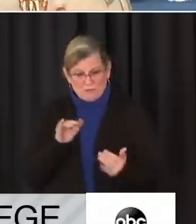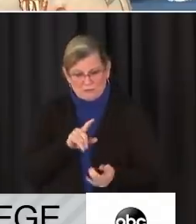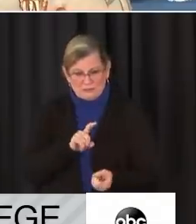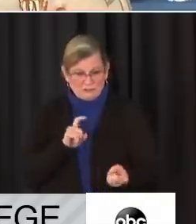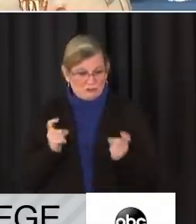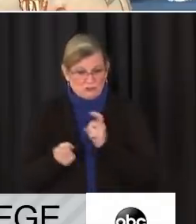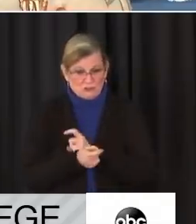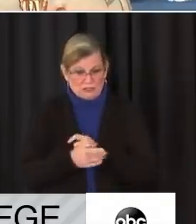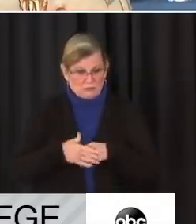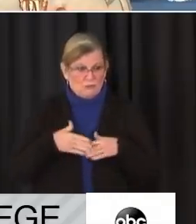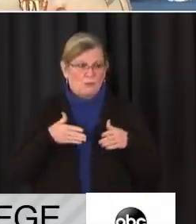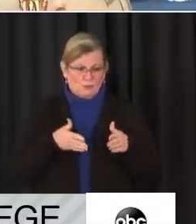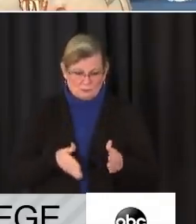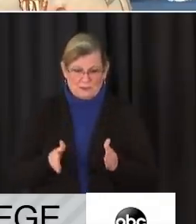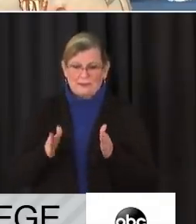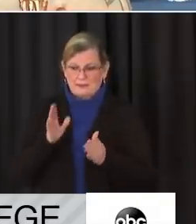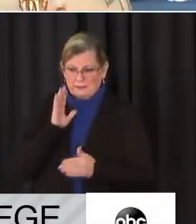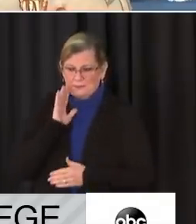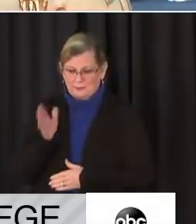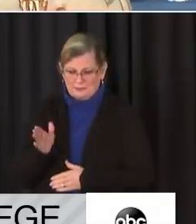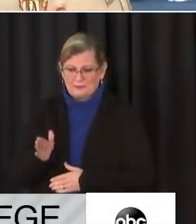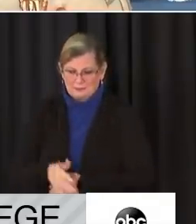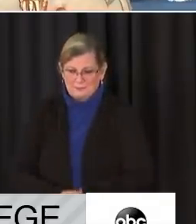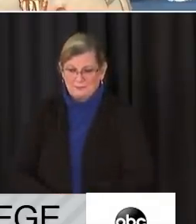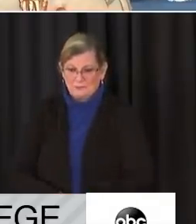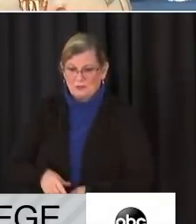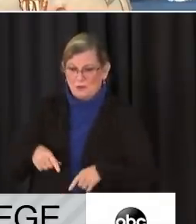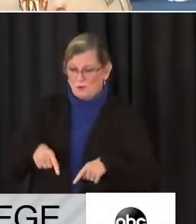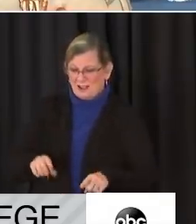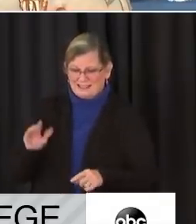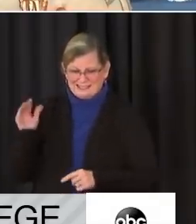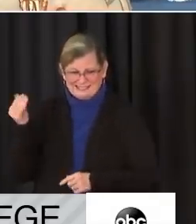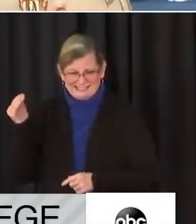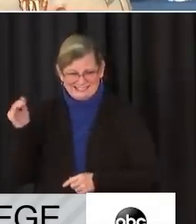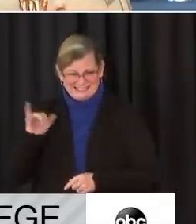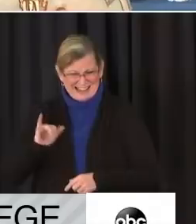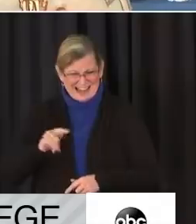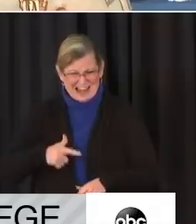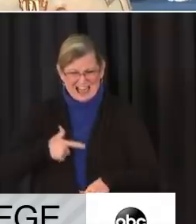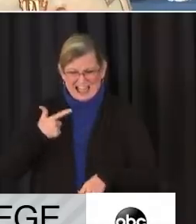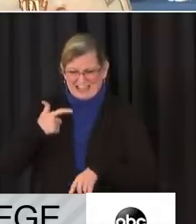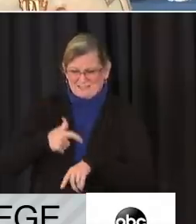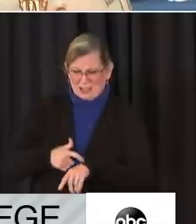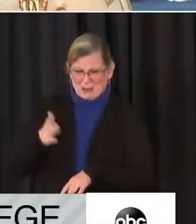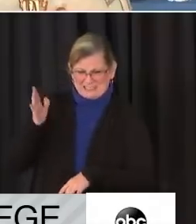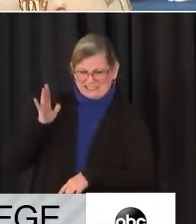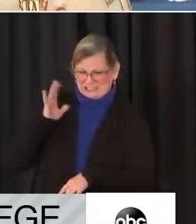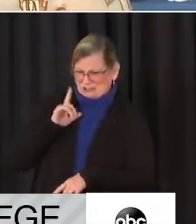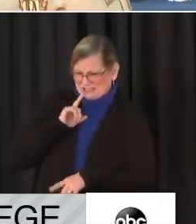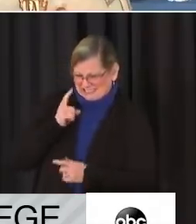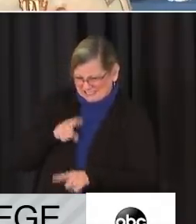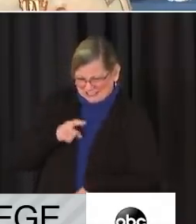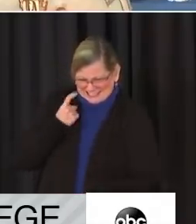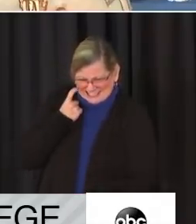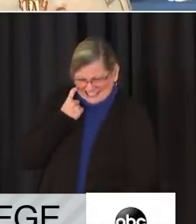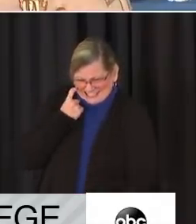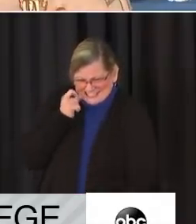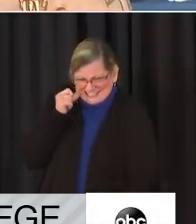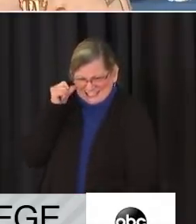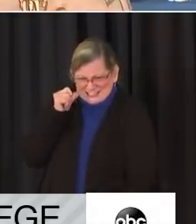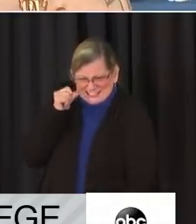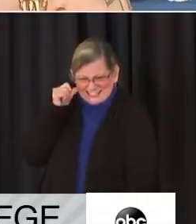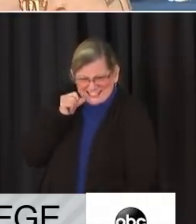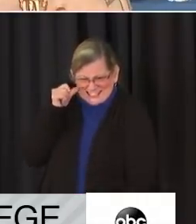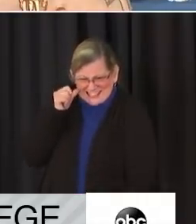change are on the horizon. While it seems like a lifetime ago, it was just yesterday, that we